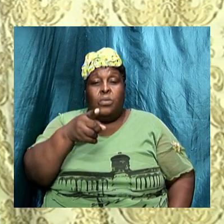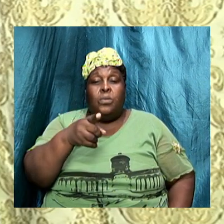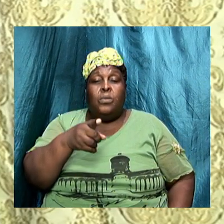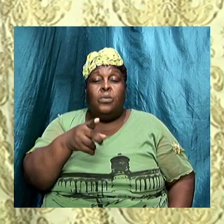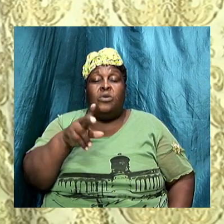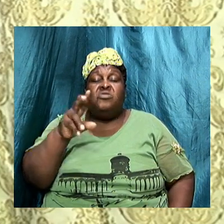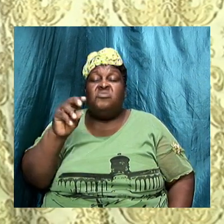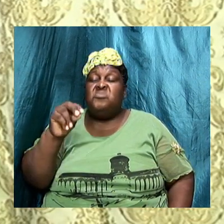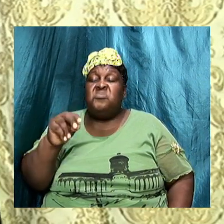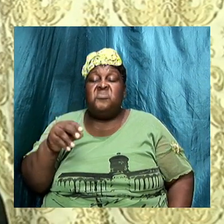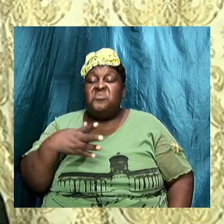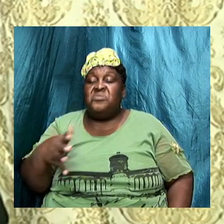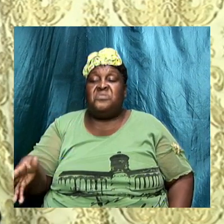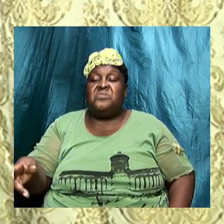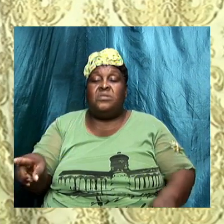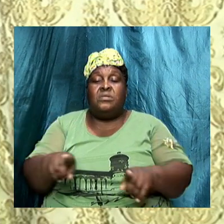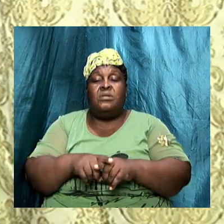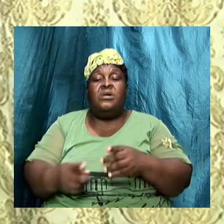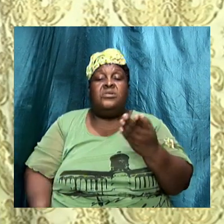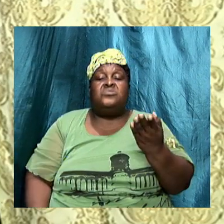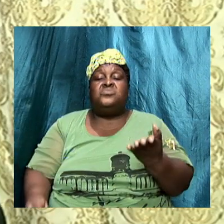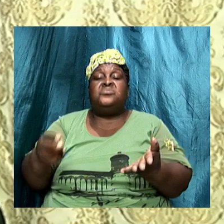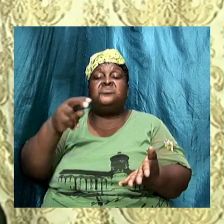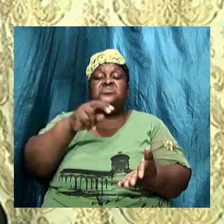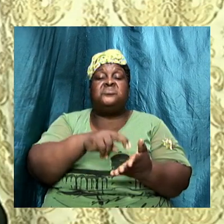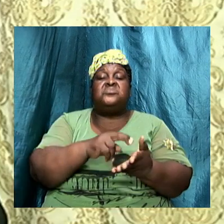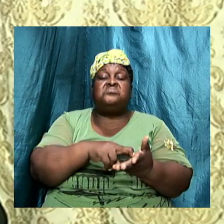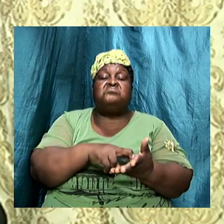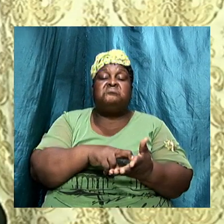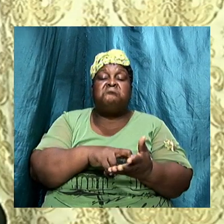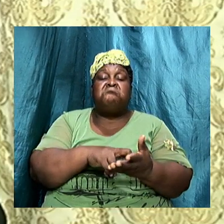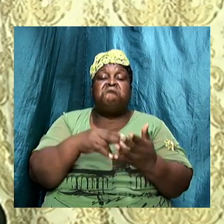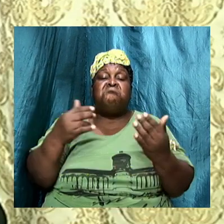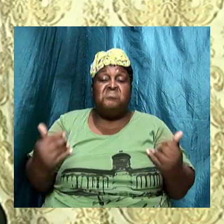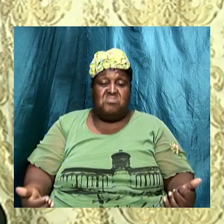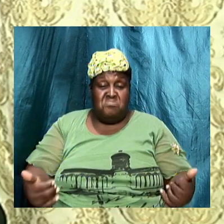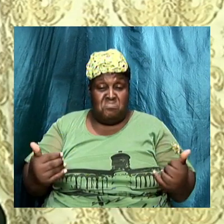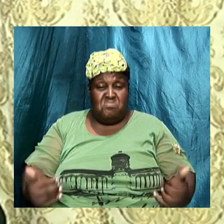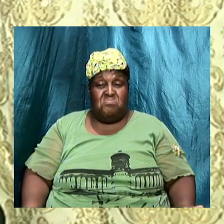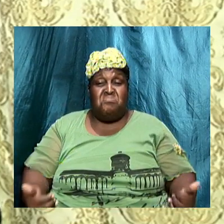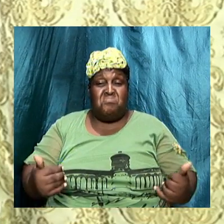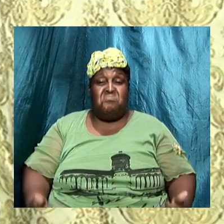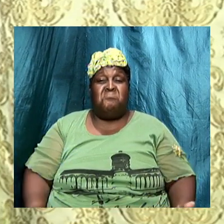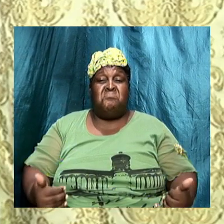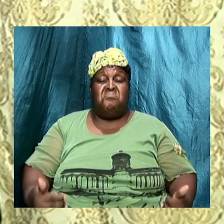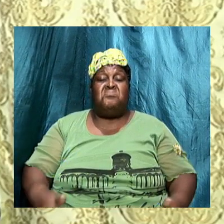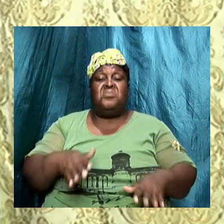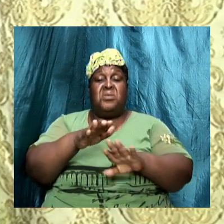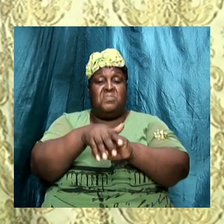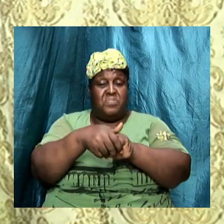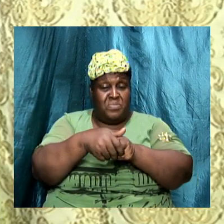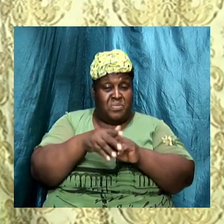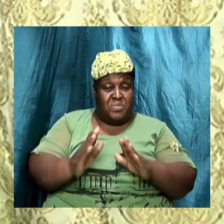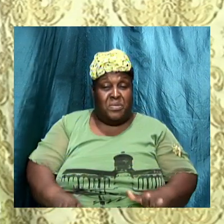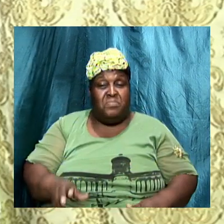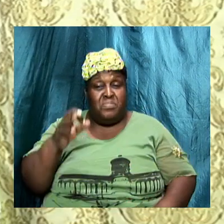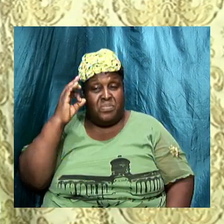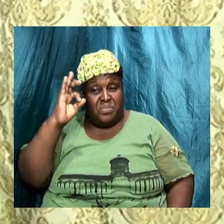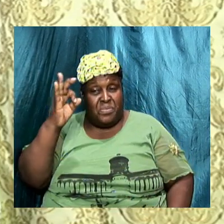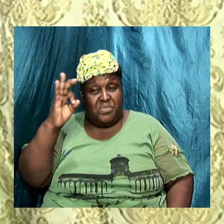as the resurrection modern day Sadducees will tell you that there is no such thing as the resurrection but the apostle Paul says